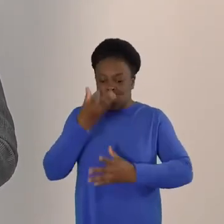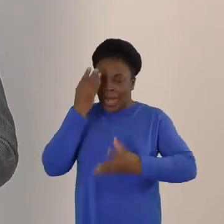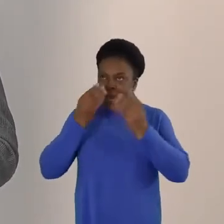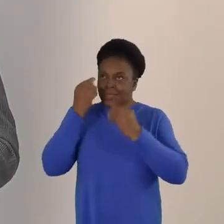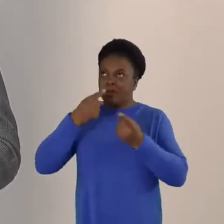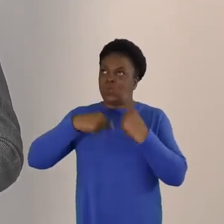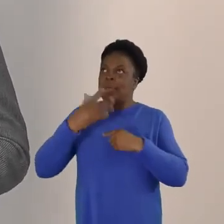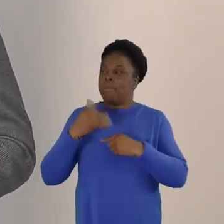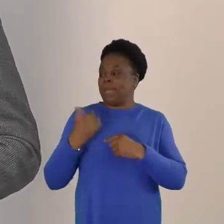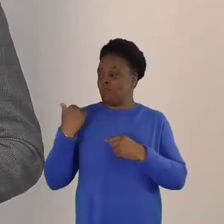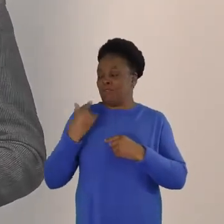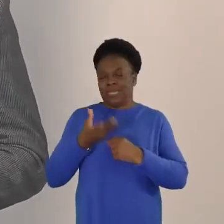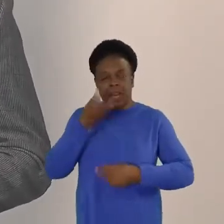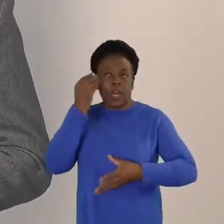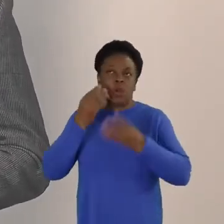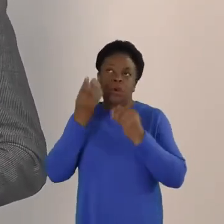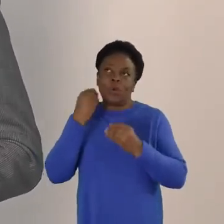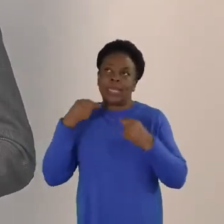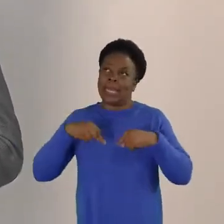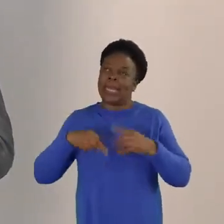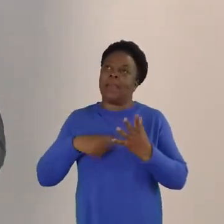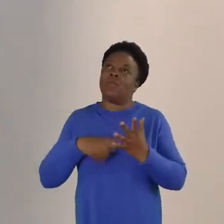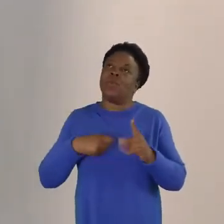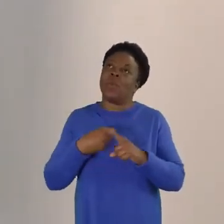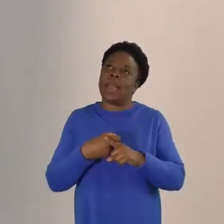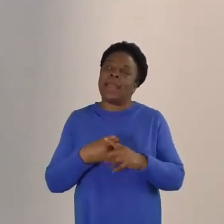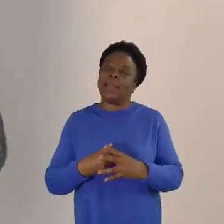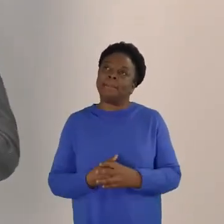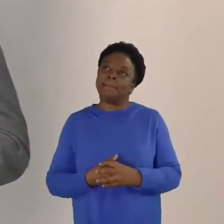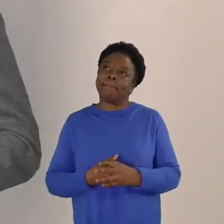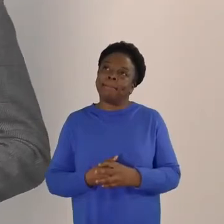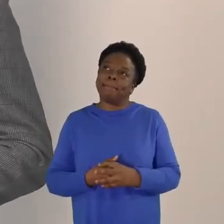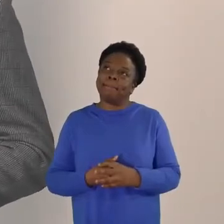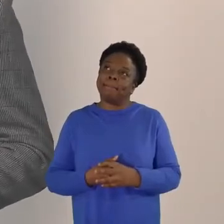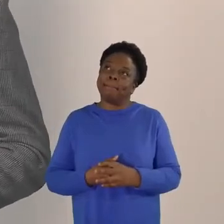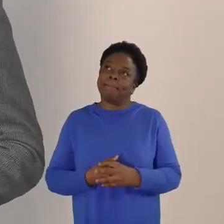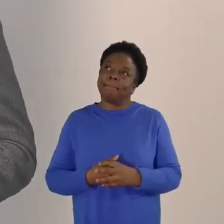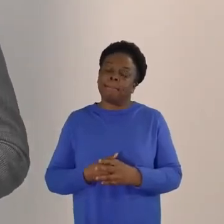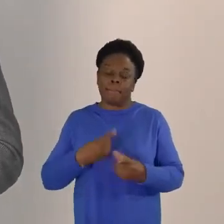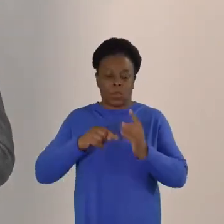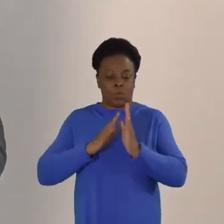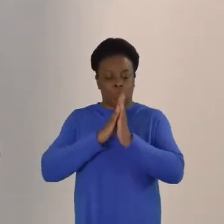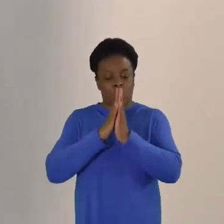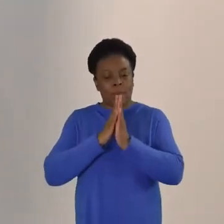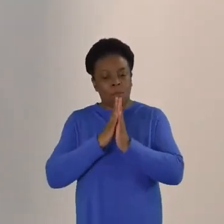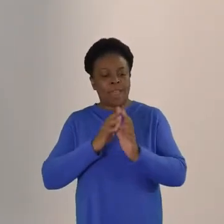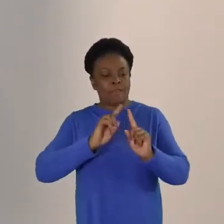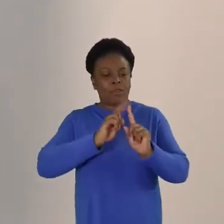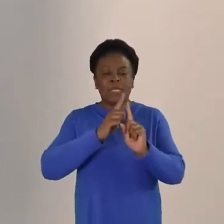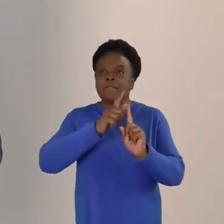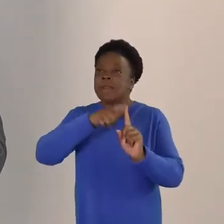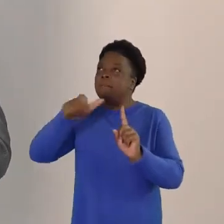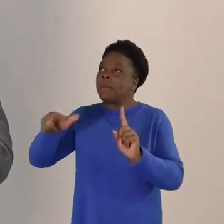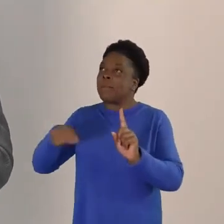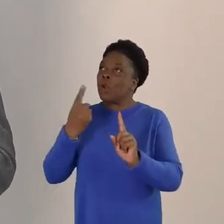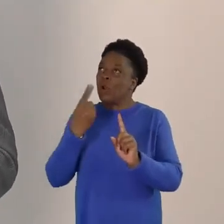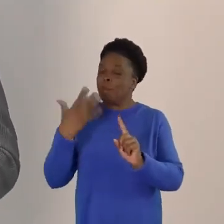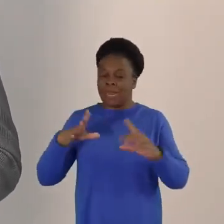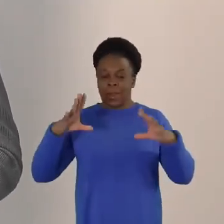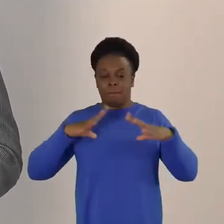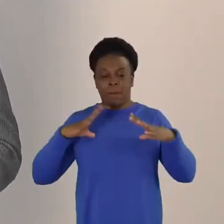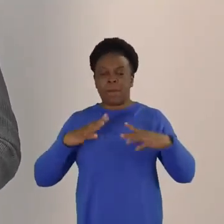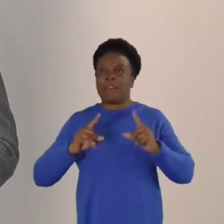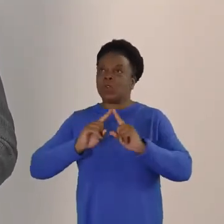home. Father, we want to pray for all those who've got themselves ready for the seminars, the Justice Group, the